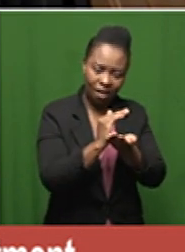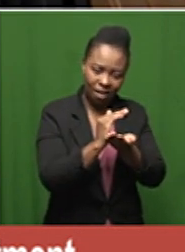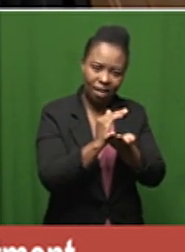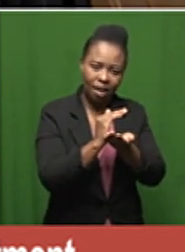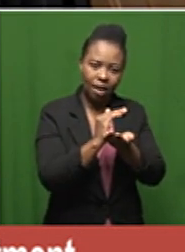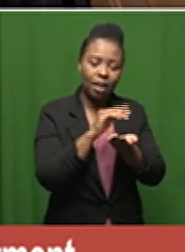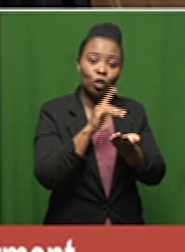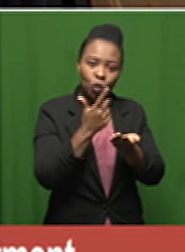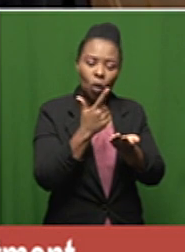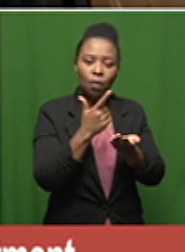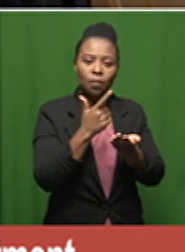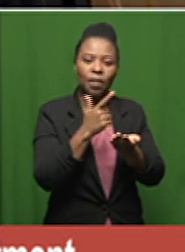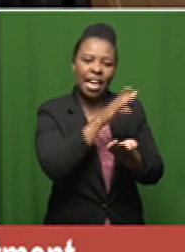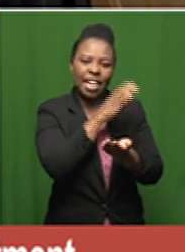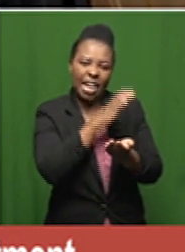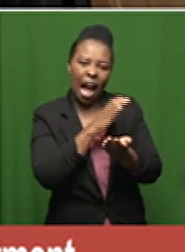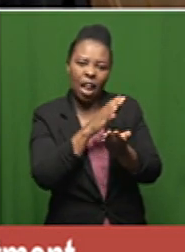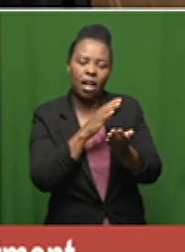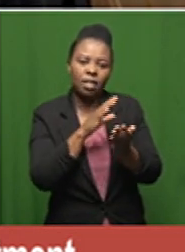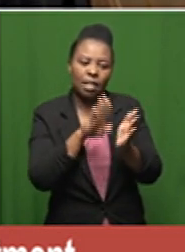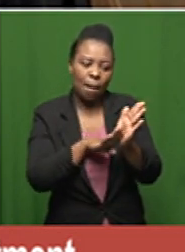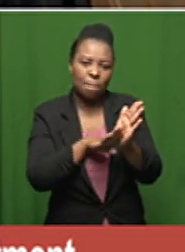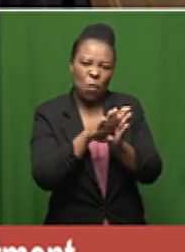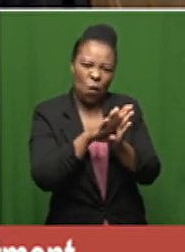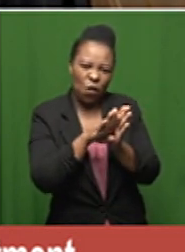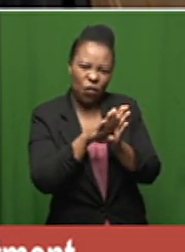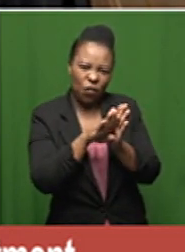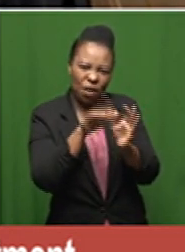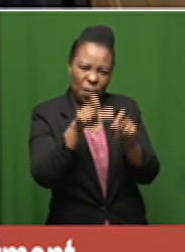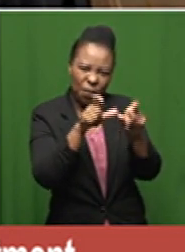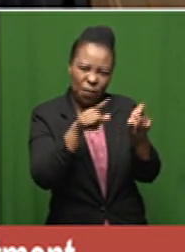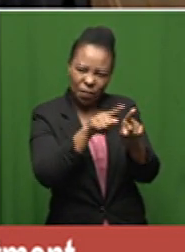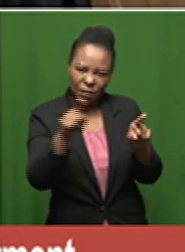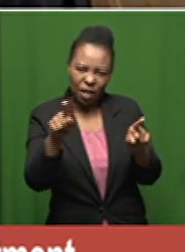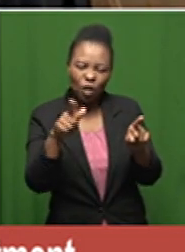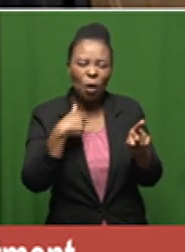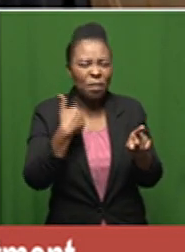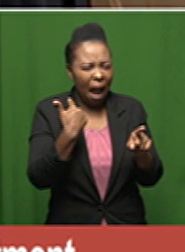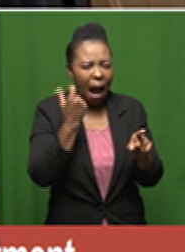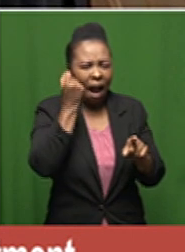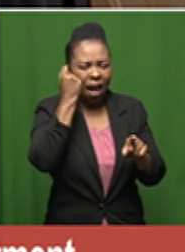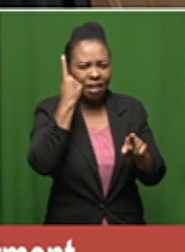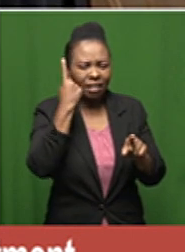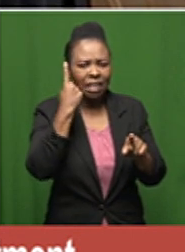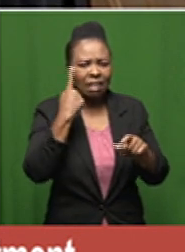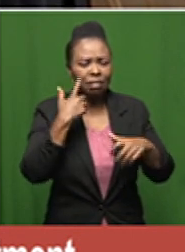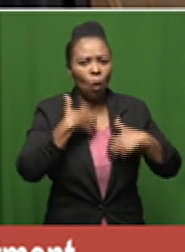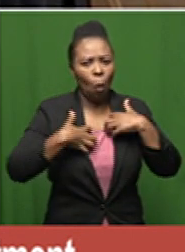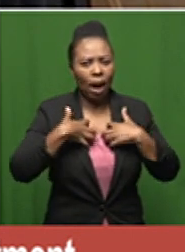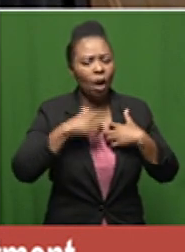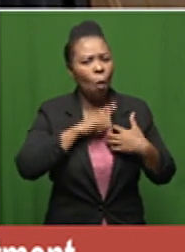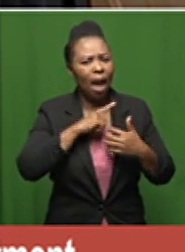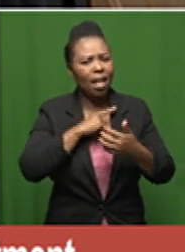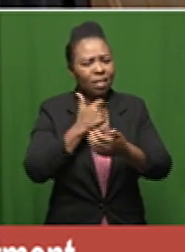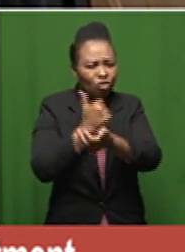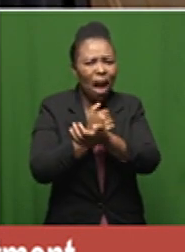clinical improvement in the condition of of patients and i can understand the anxiety around it because we have limited drugs